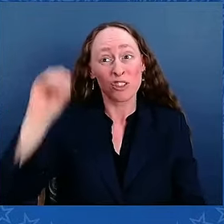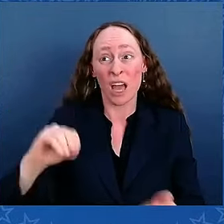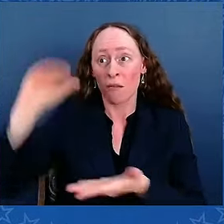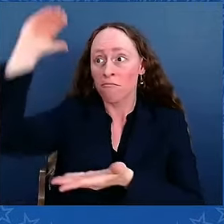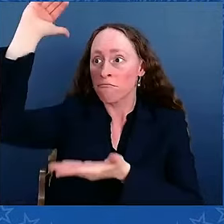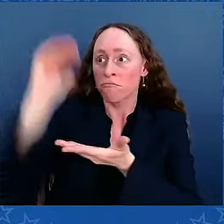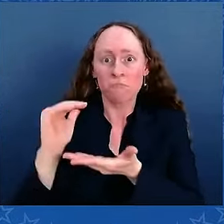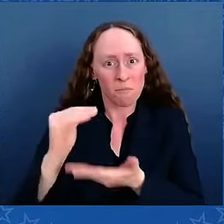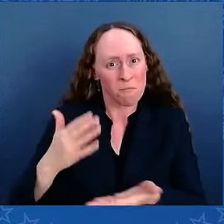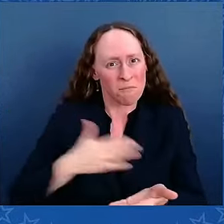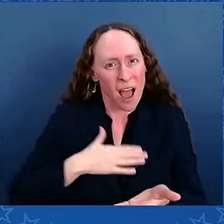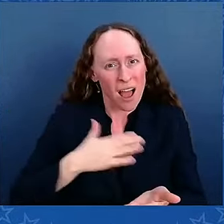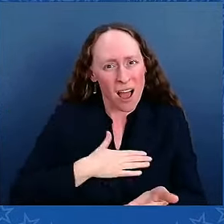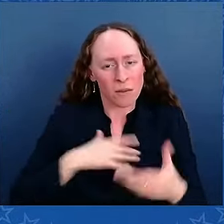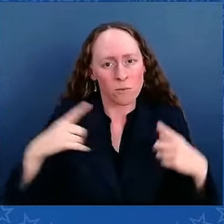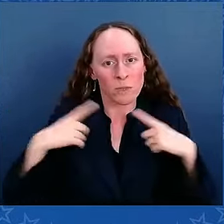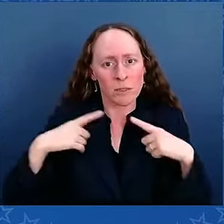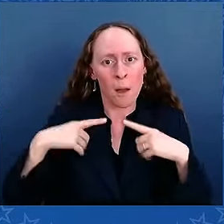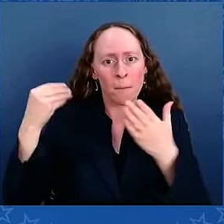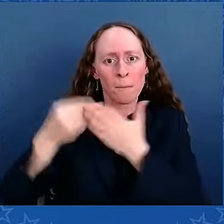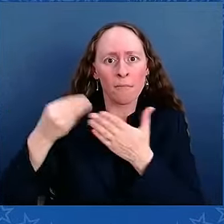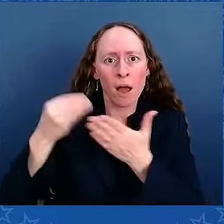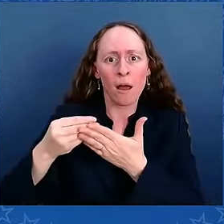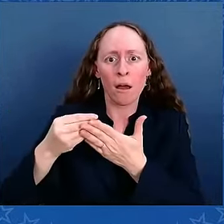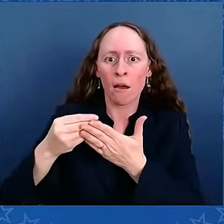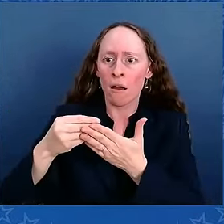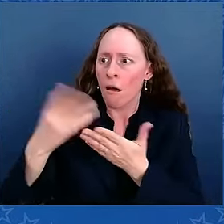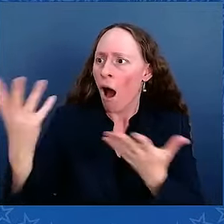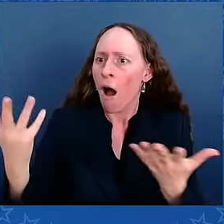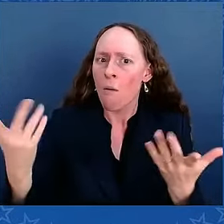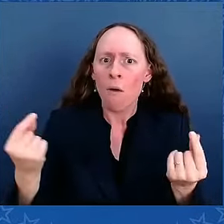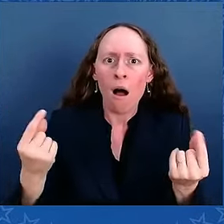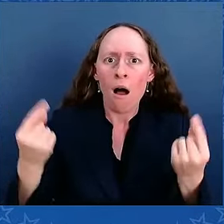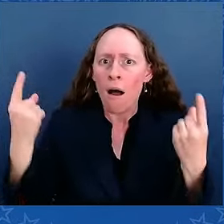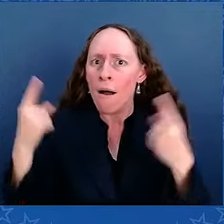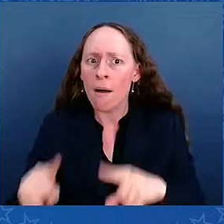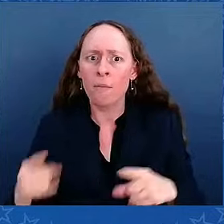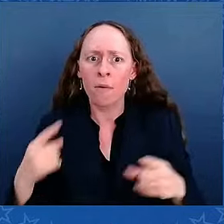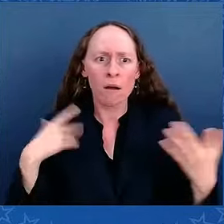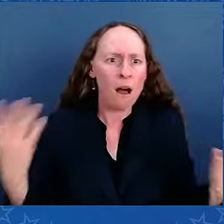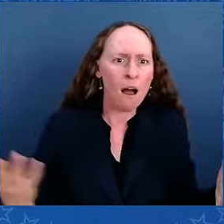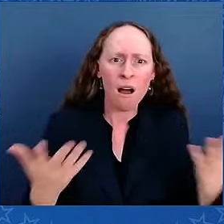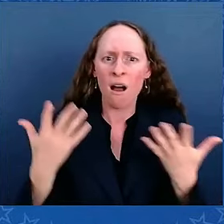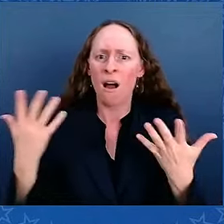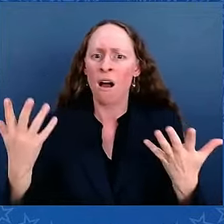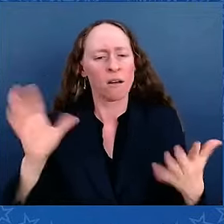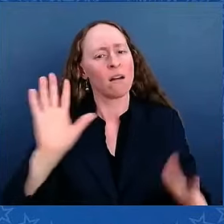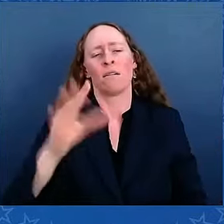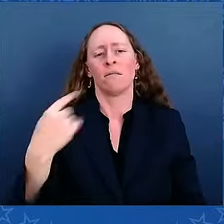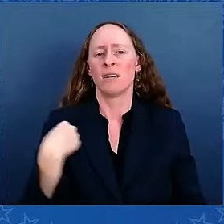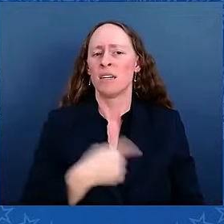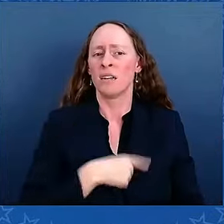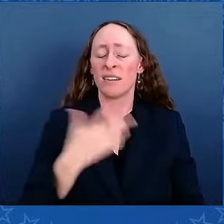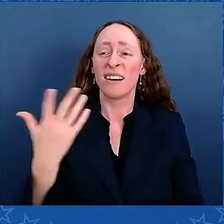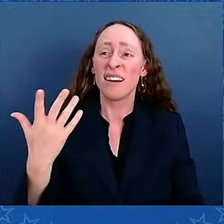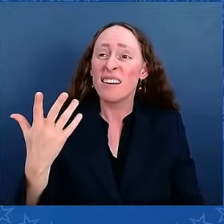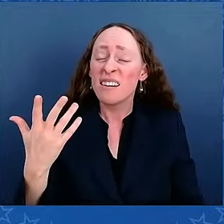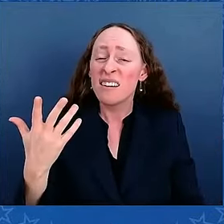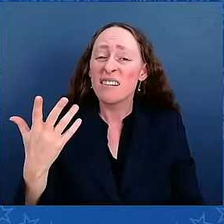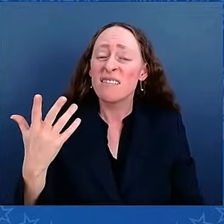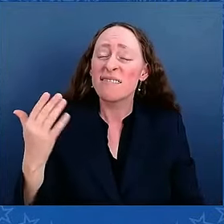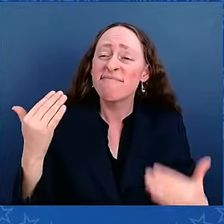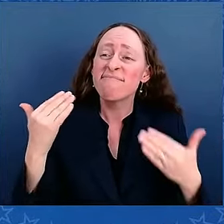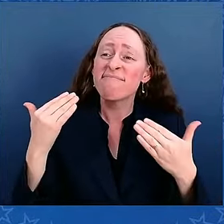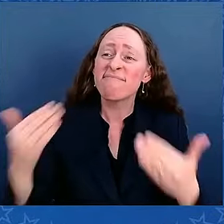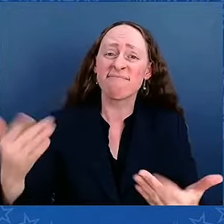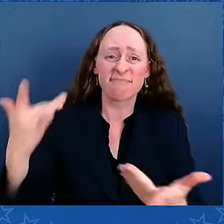condition. So we voted to take a 30% cut. So as far as I went, I was lucky enough to have 35